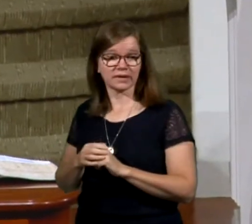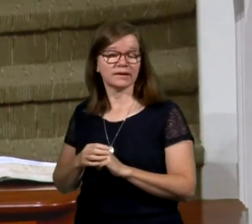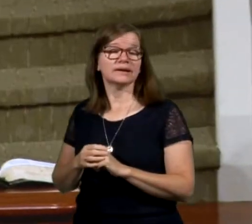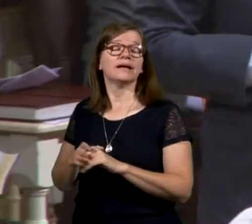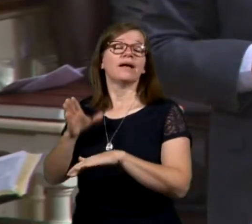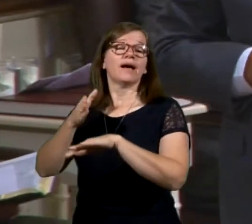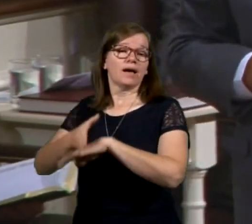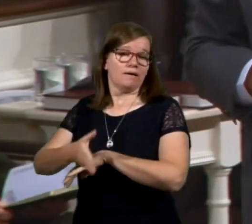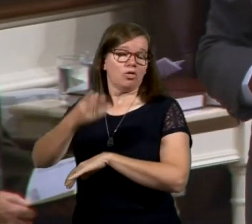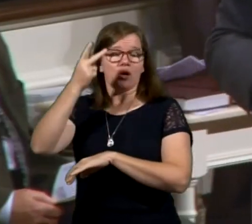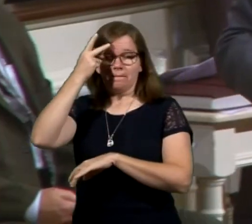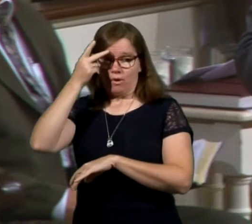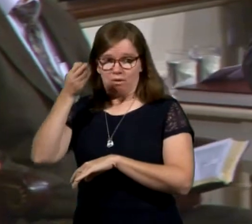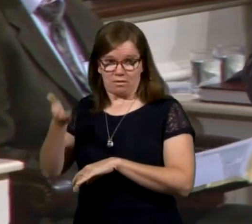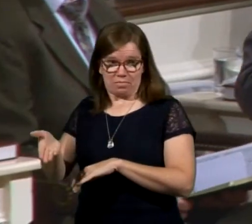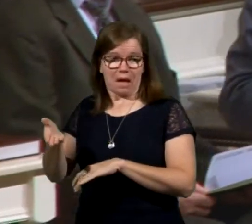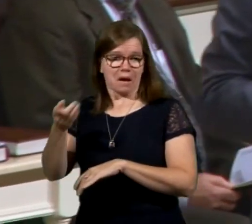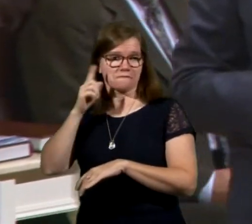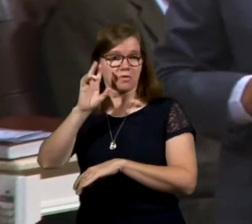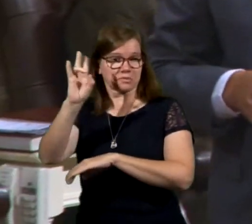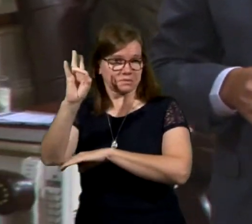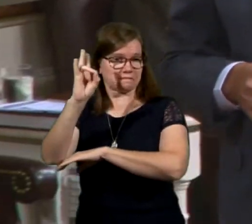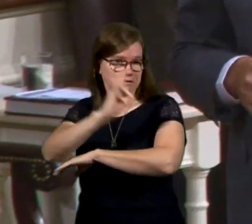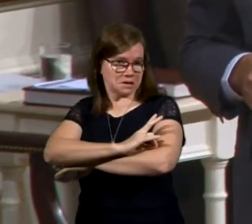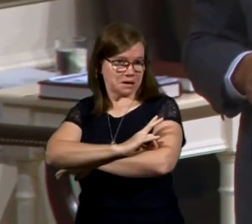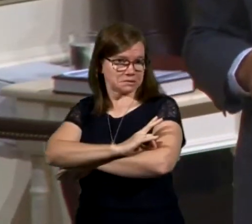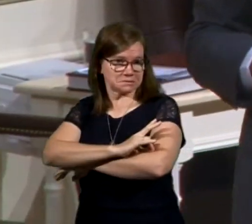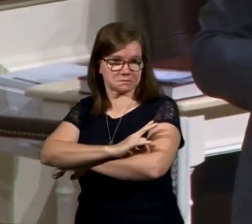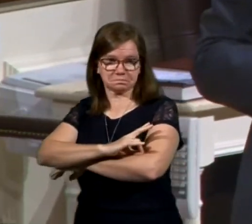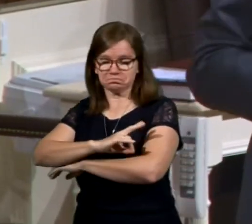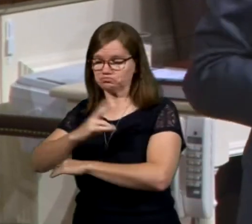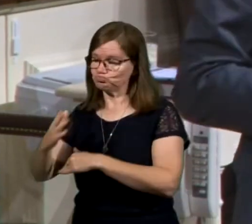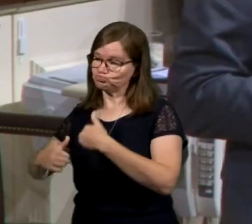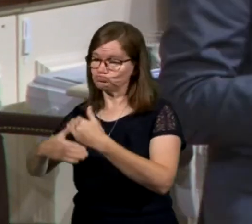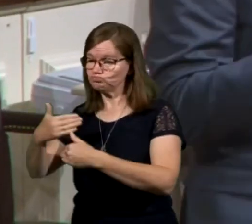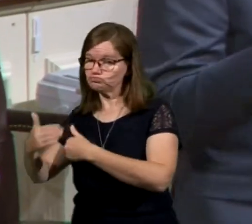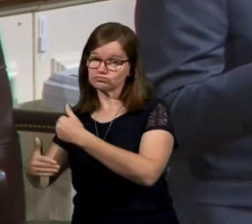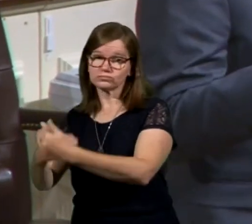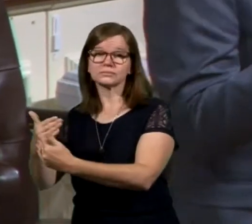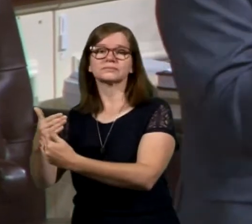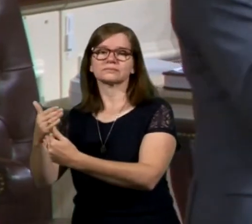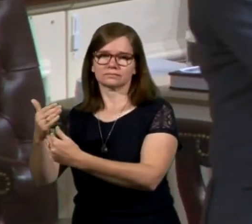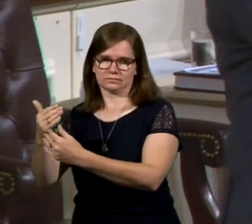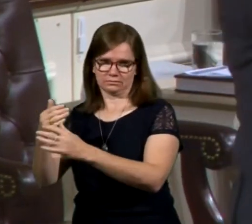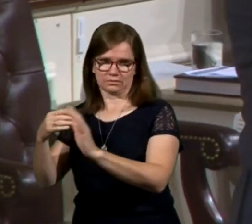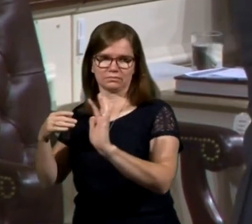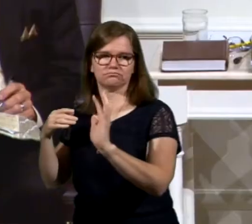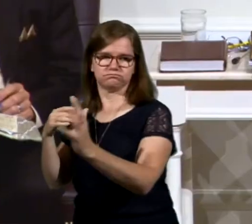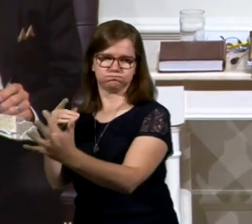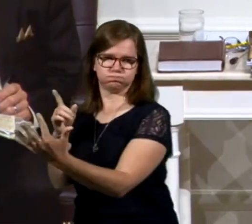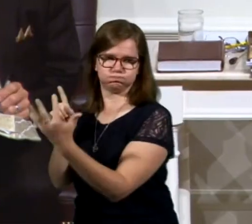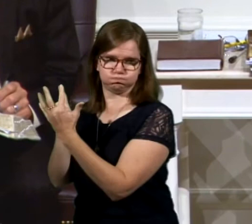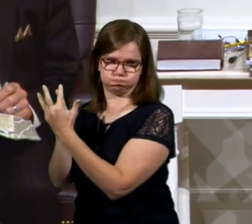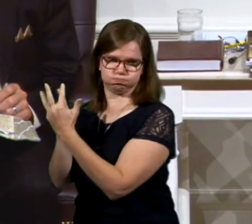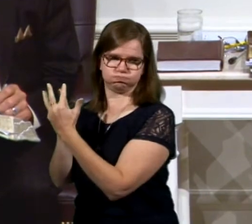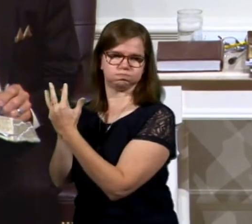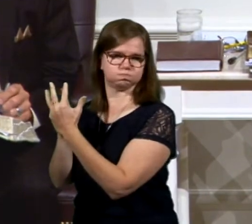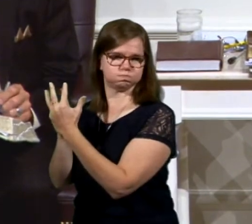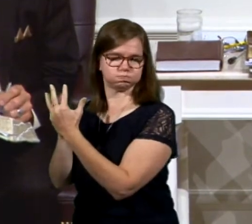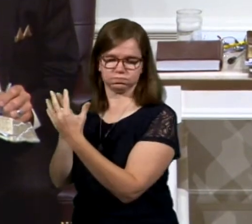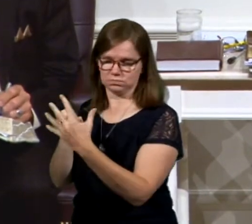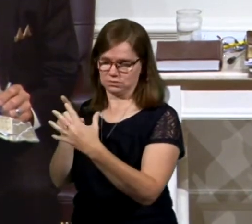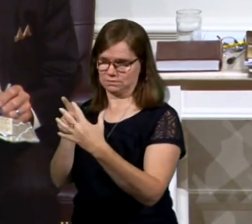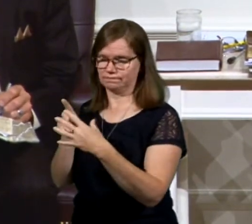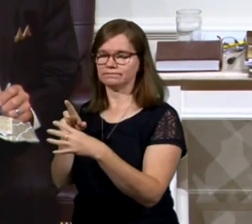there for seven days, he is accosted and taken physically by some